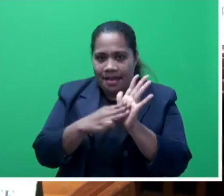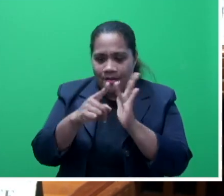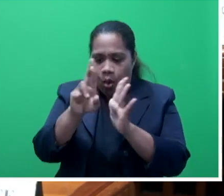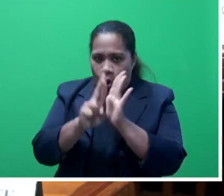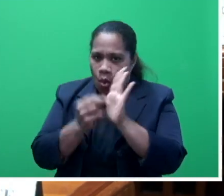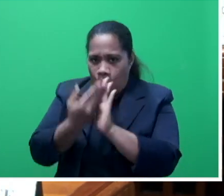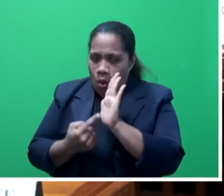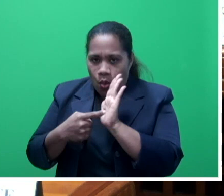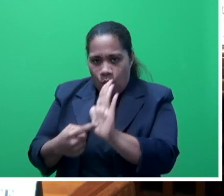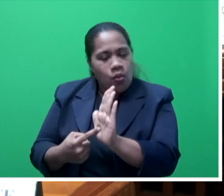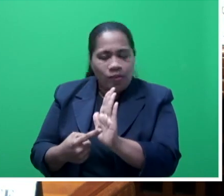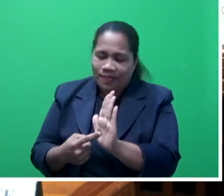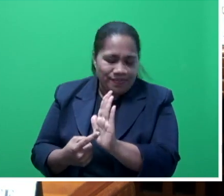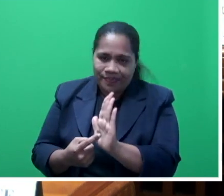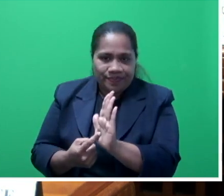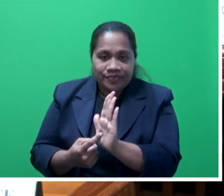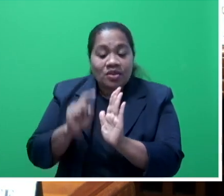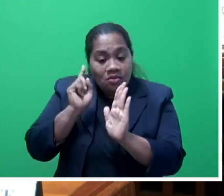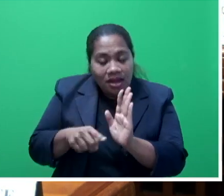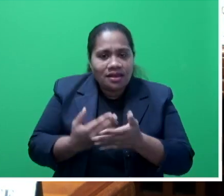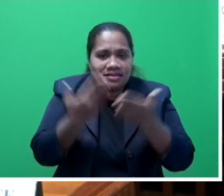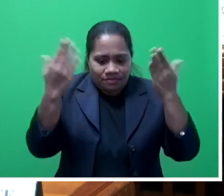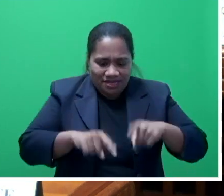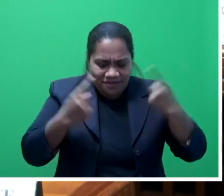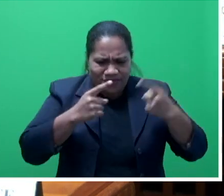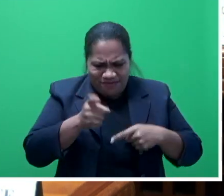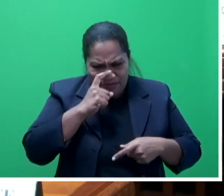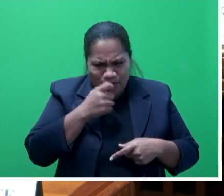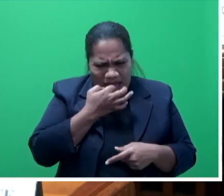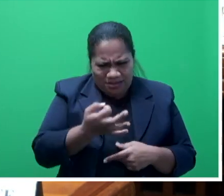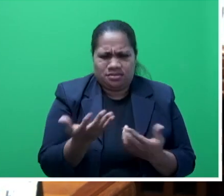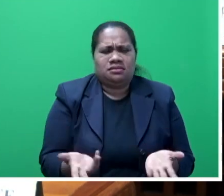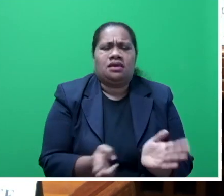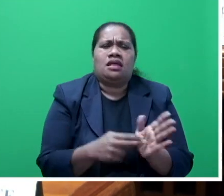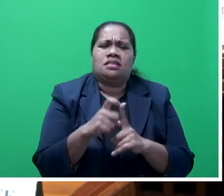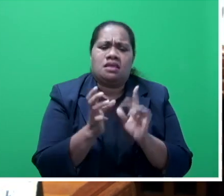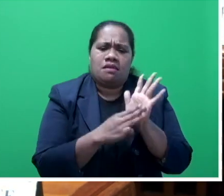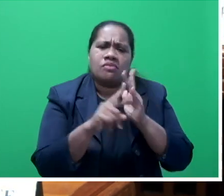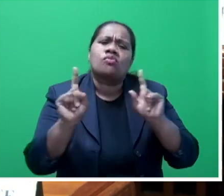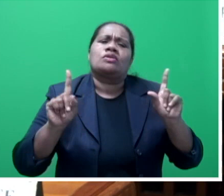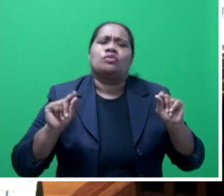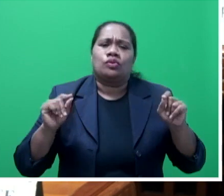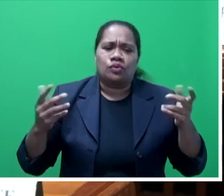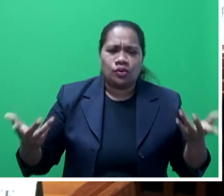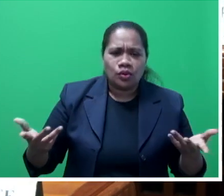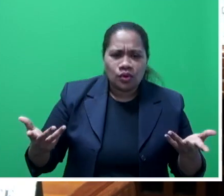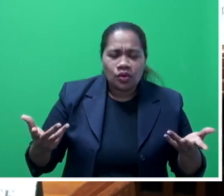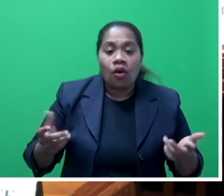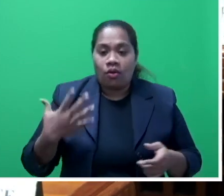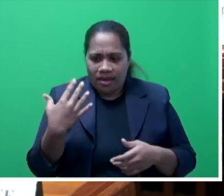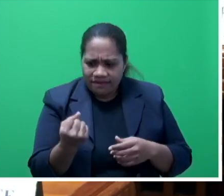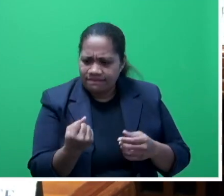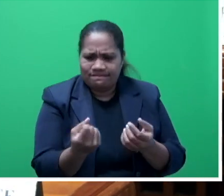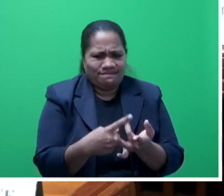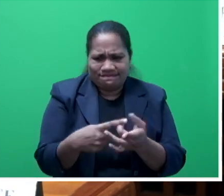That is the big difference in, and if people are asking what NDMO is doing, there are certain tasks